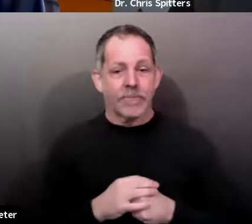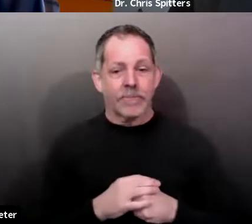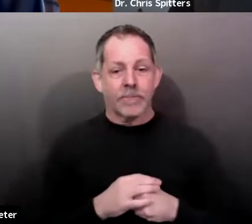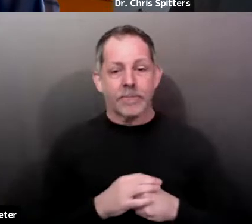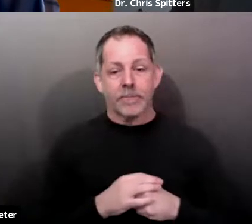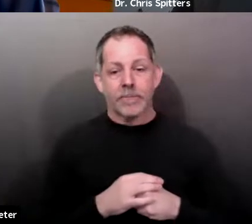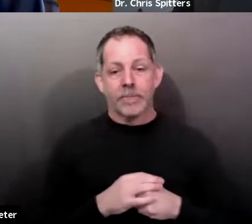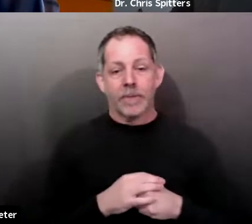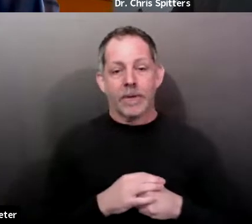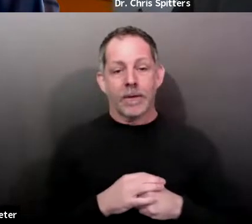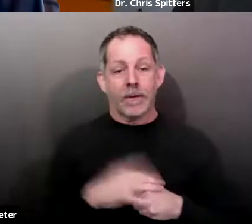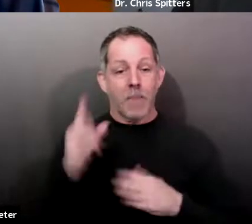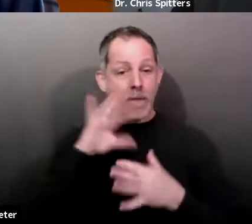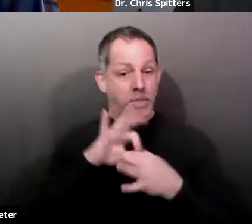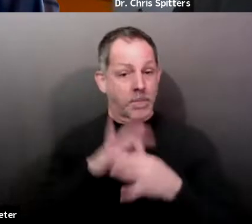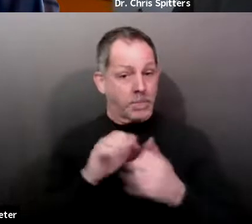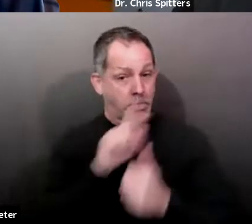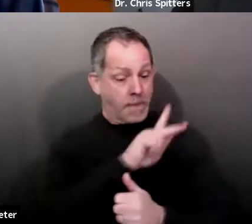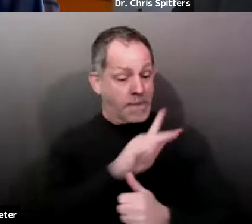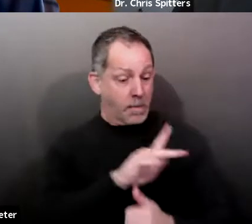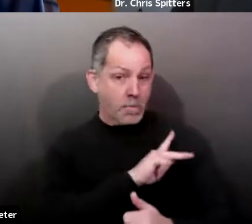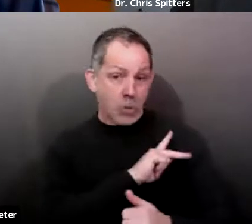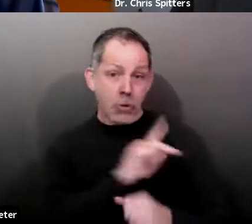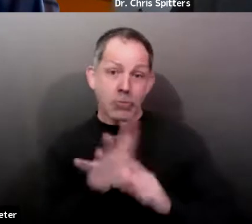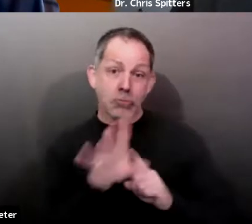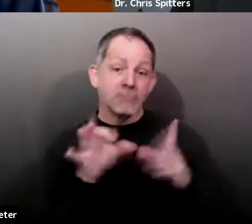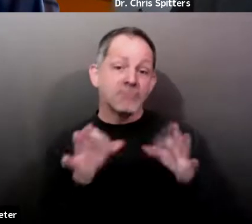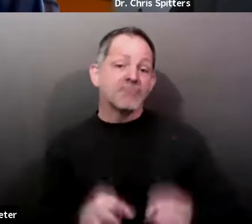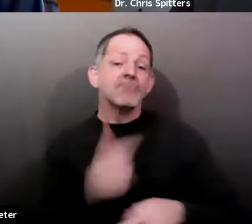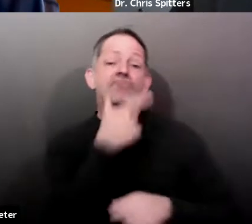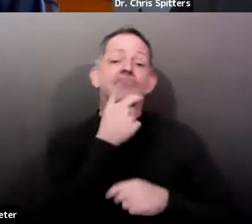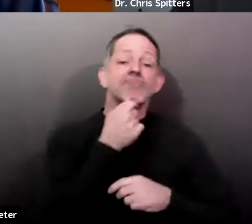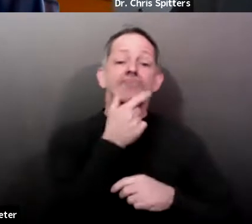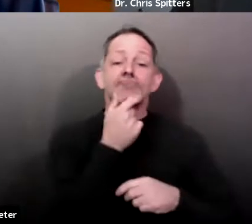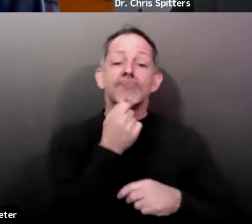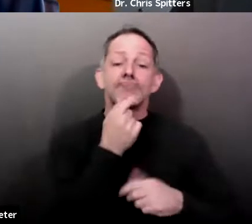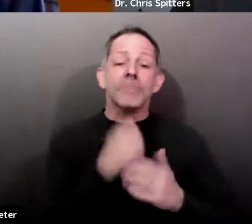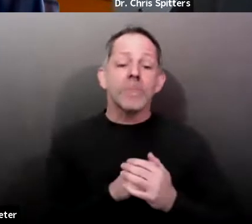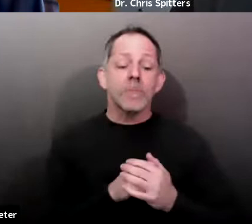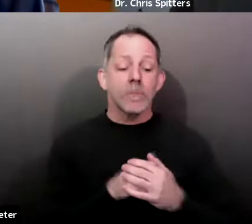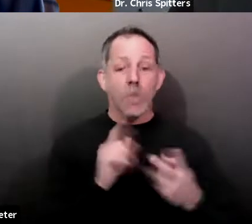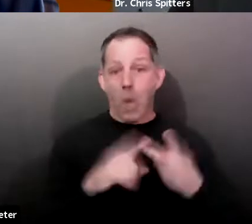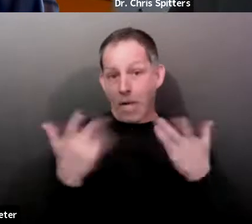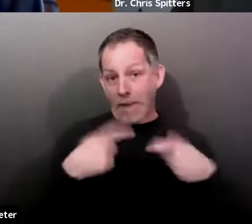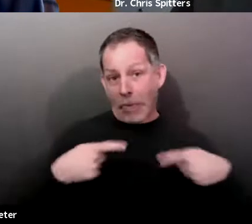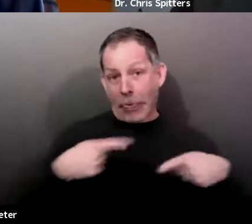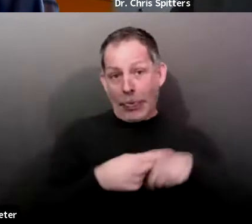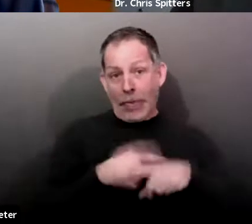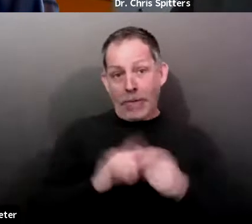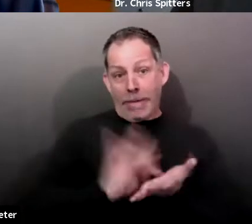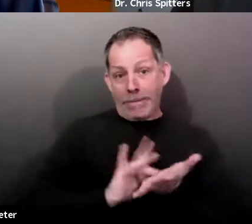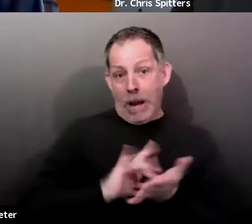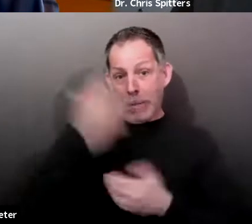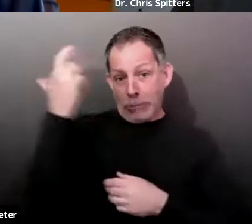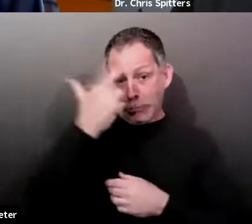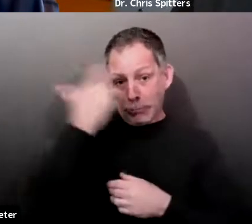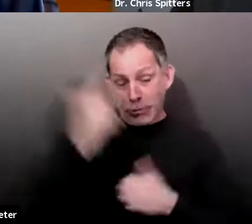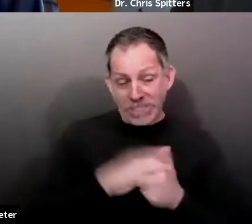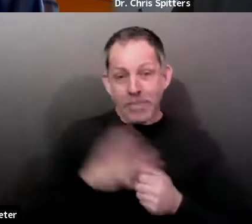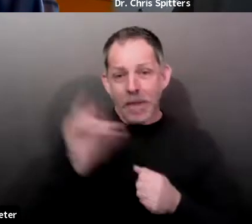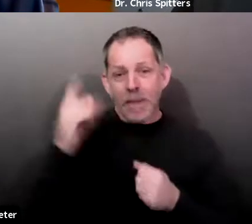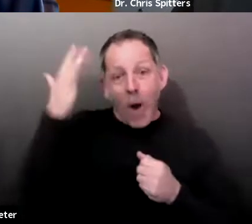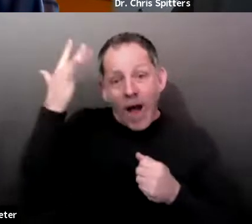personal choices or due to occasionally due to medical conditions, particularly allergy who don't get, uh,